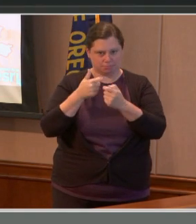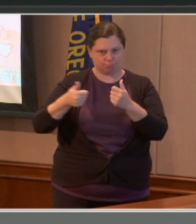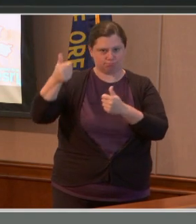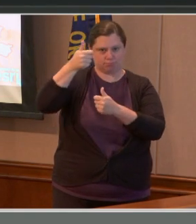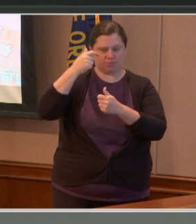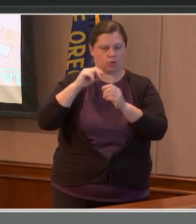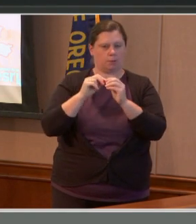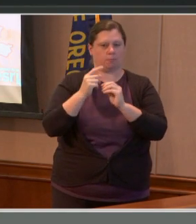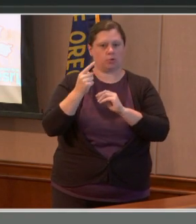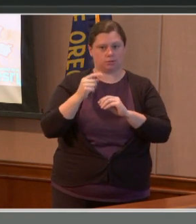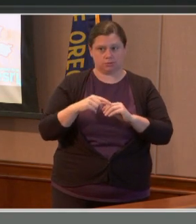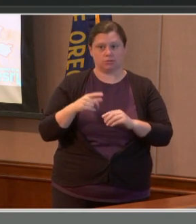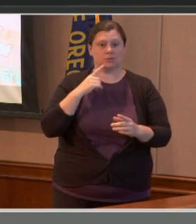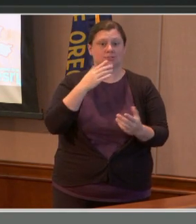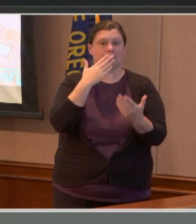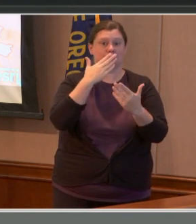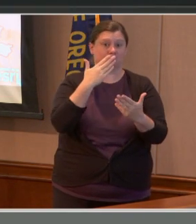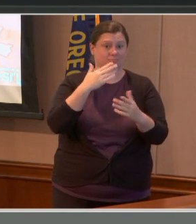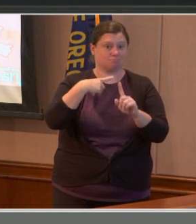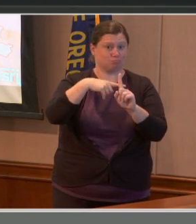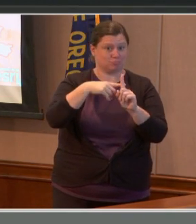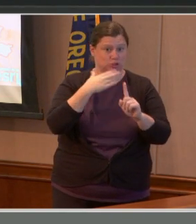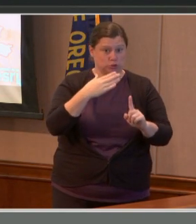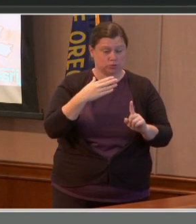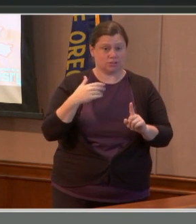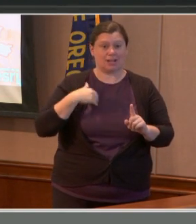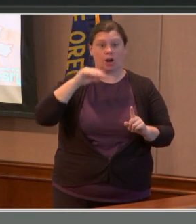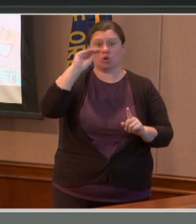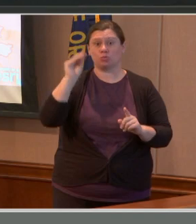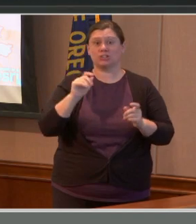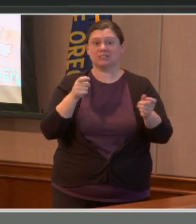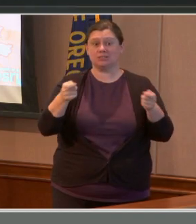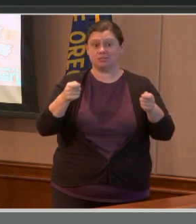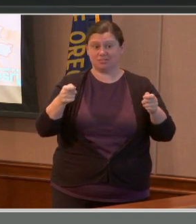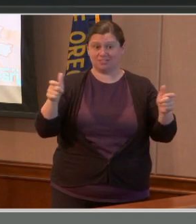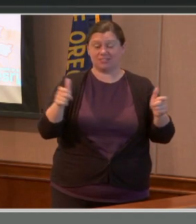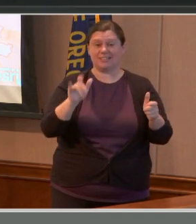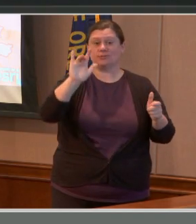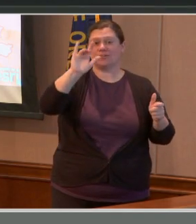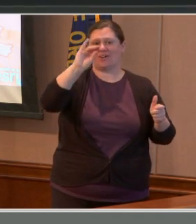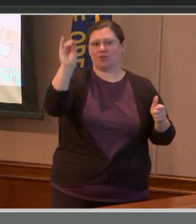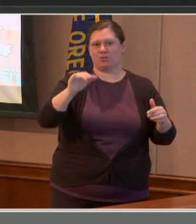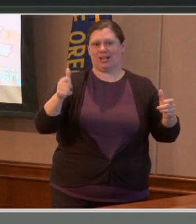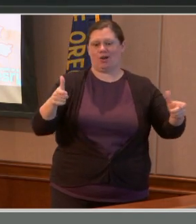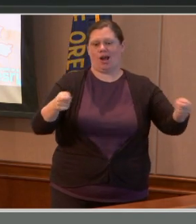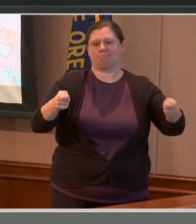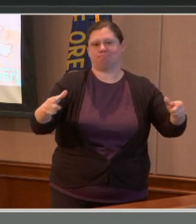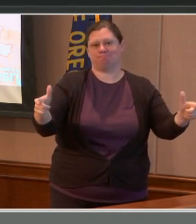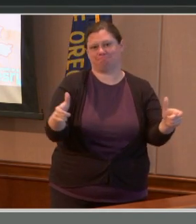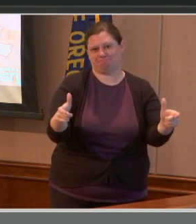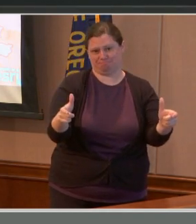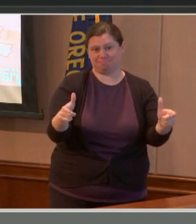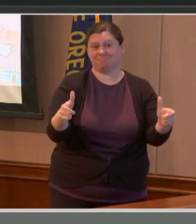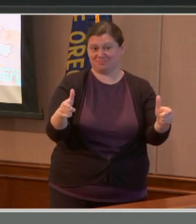percent of containment is now at 25%. The crews have done an outstanding job